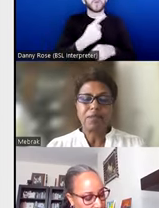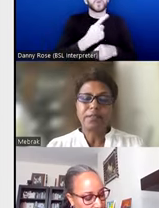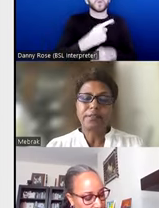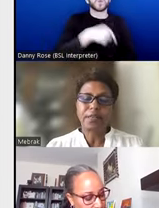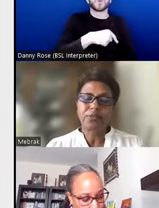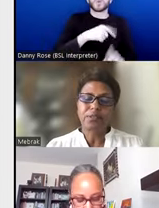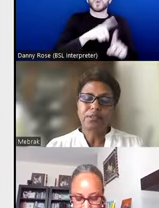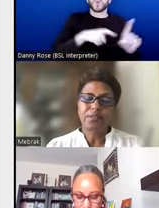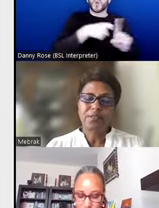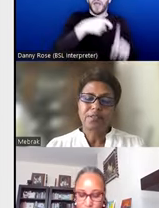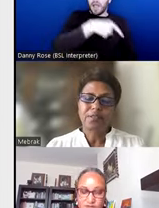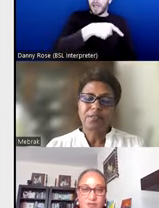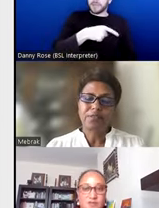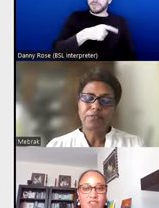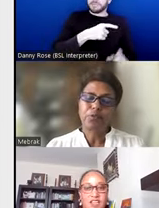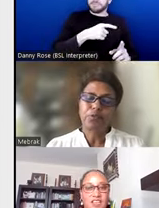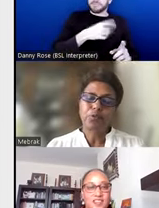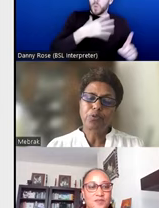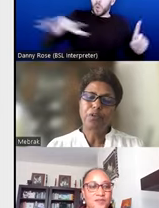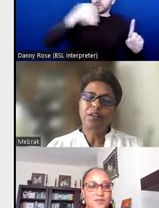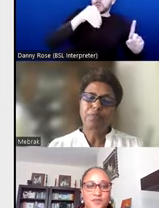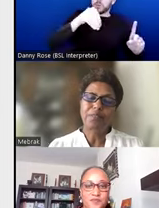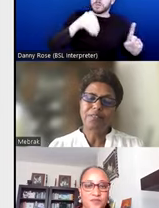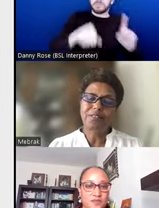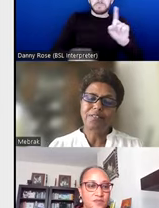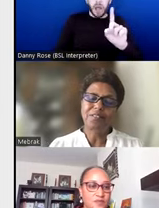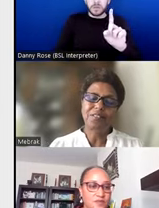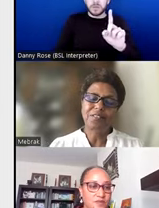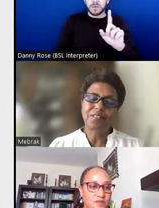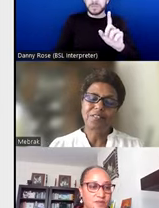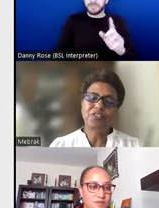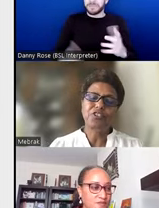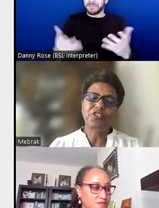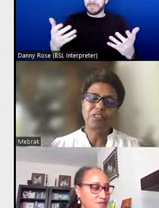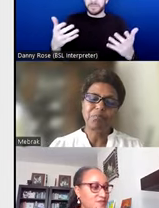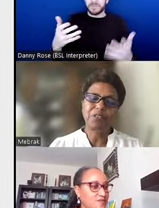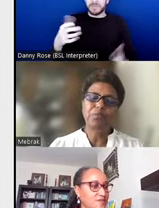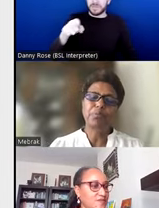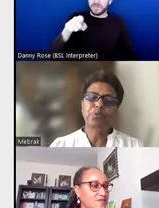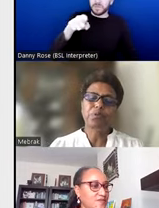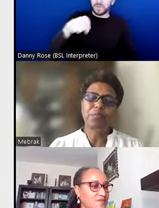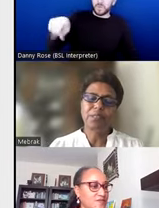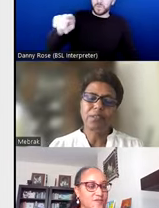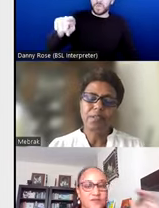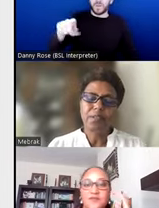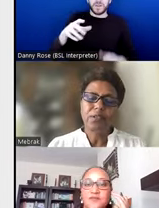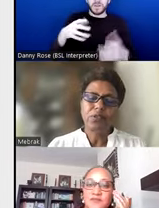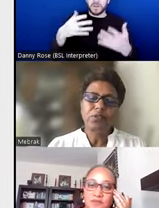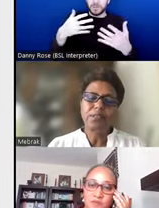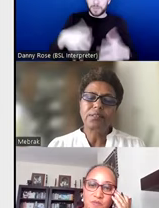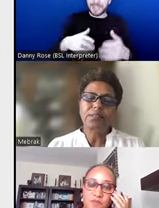I doubt if those who have been, you know, conditioned and been supported by